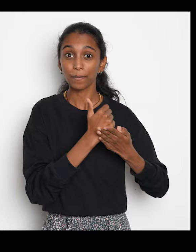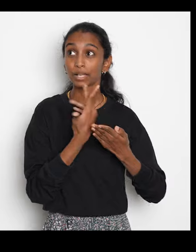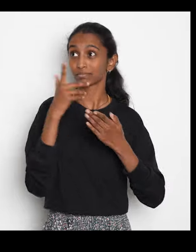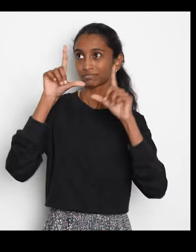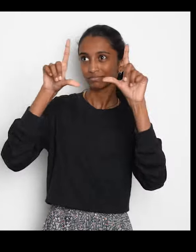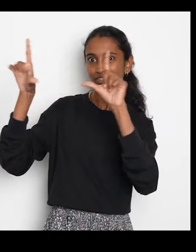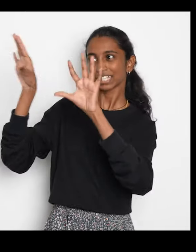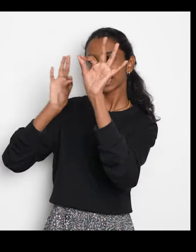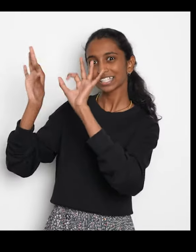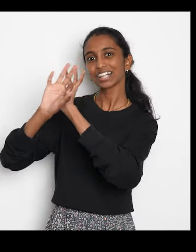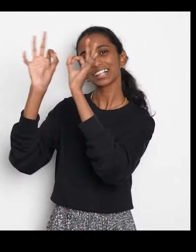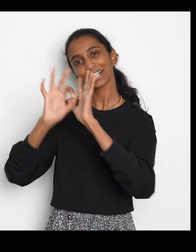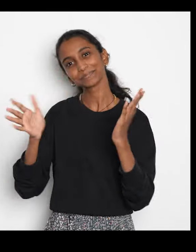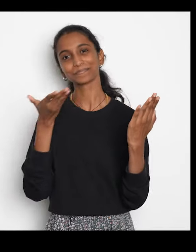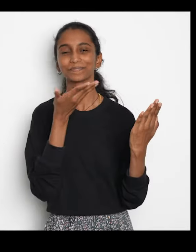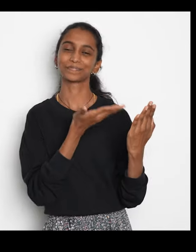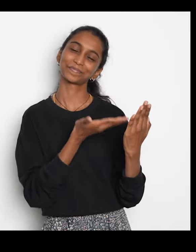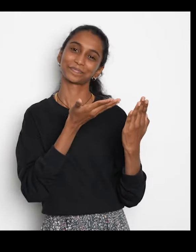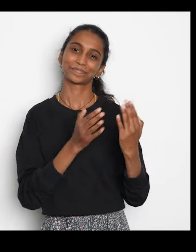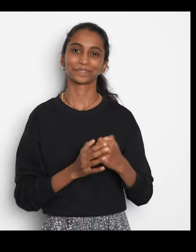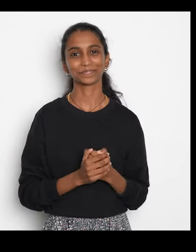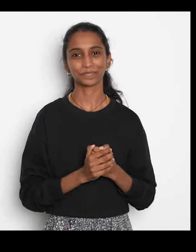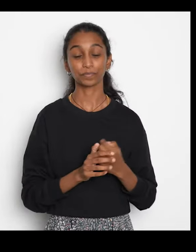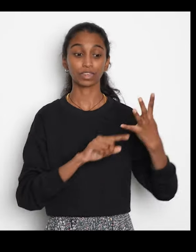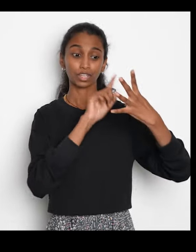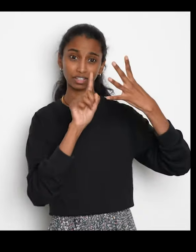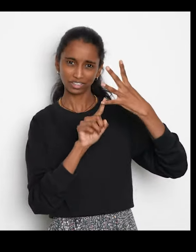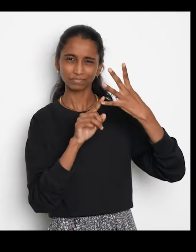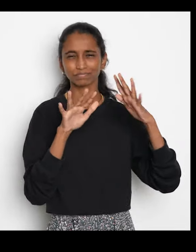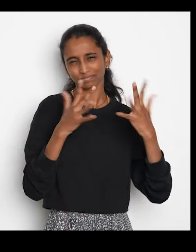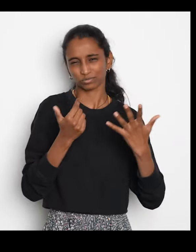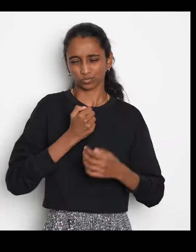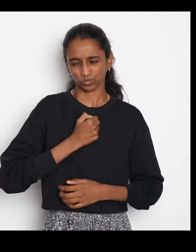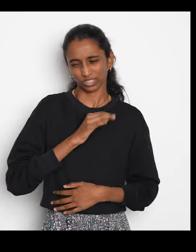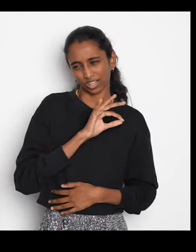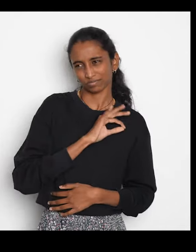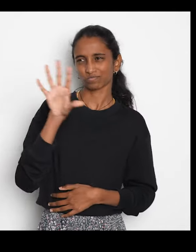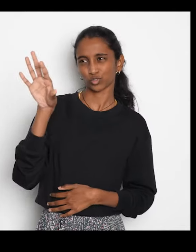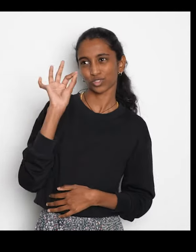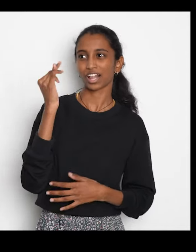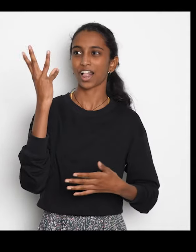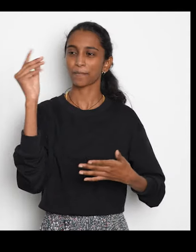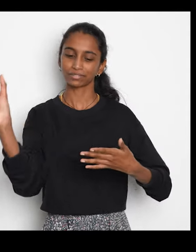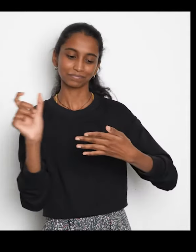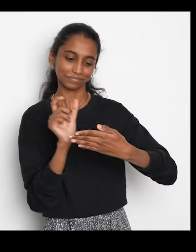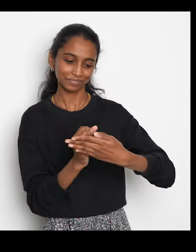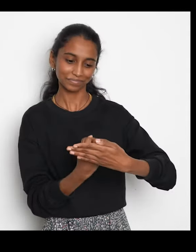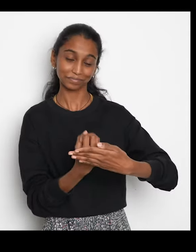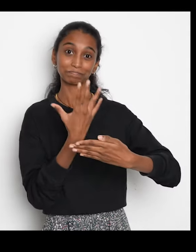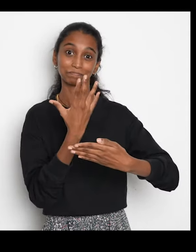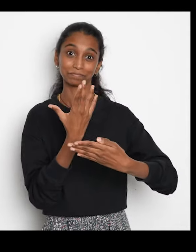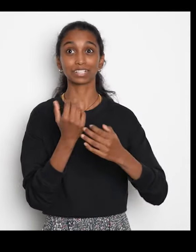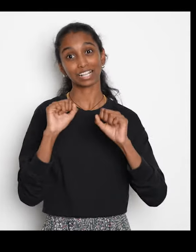space through a curated selection of artworks, or you can choose the lookup by number feature.